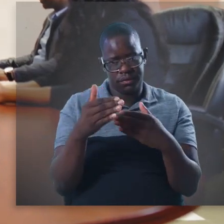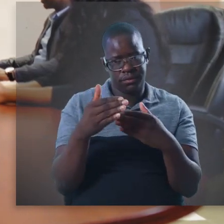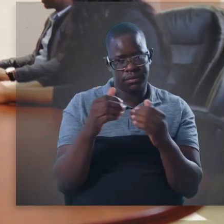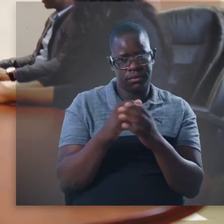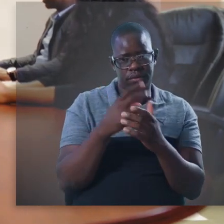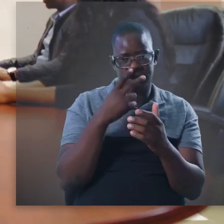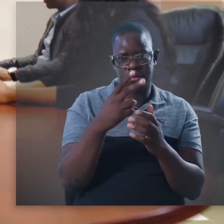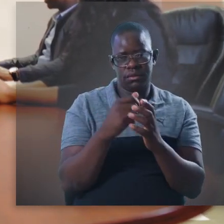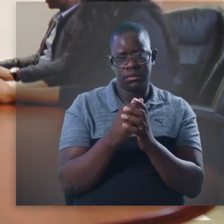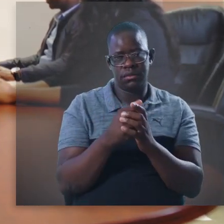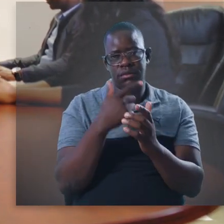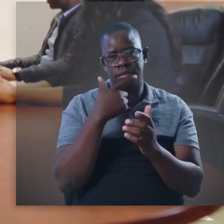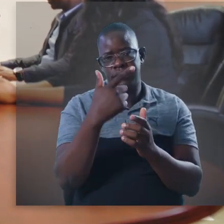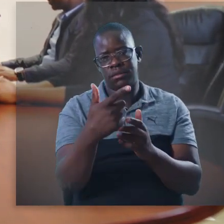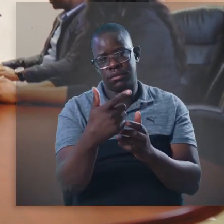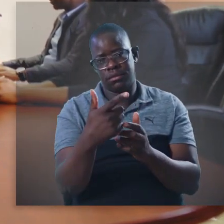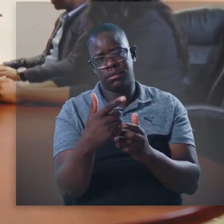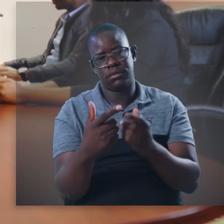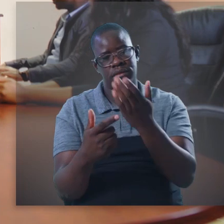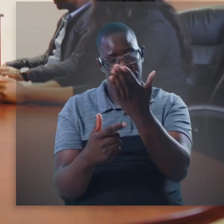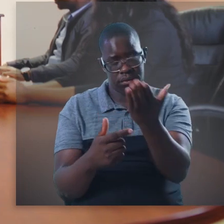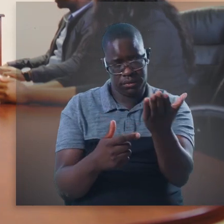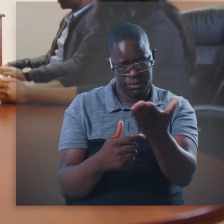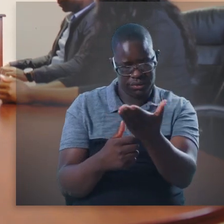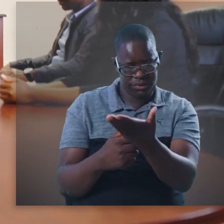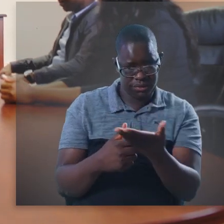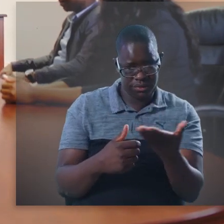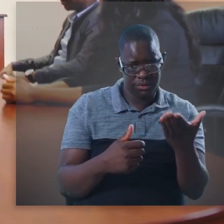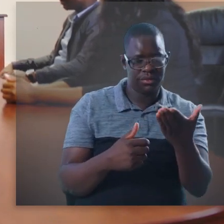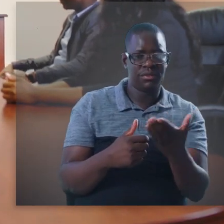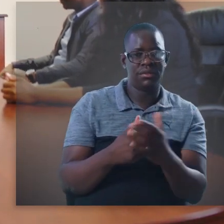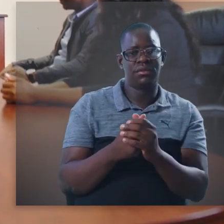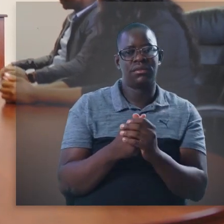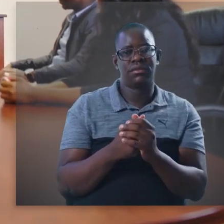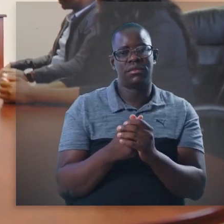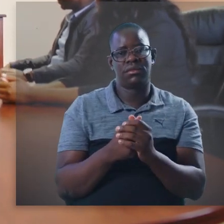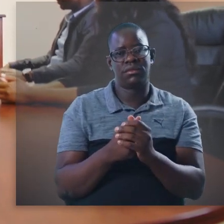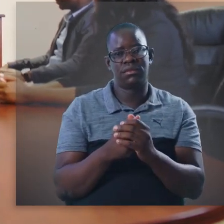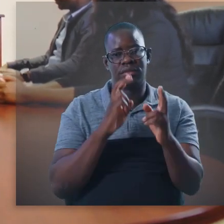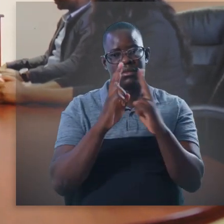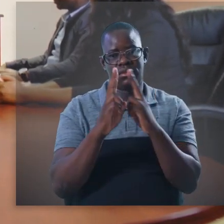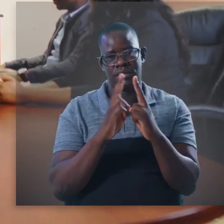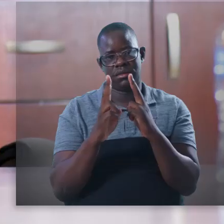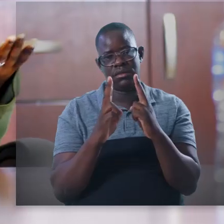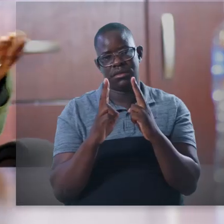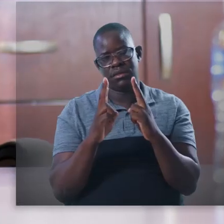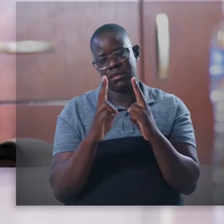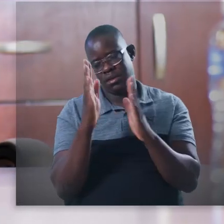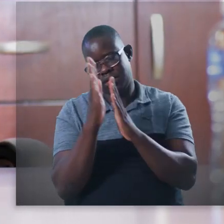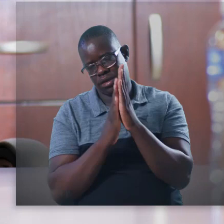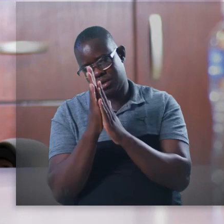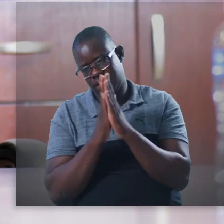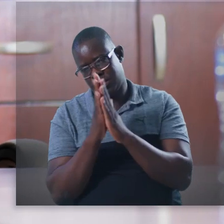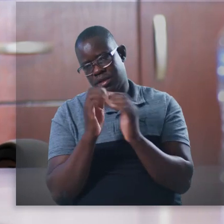we have come to the end of our show Once again, I would like to thank Jakes, Barbie, Ziggy, and Lynn This